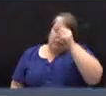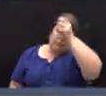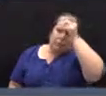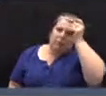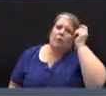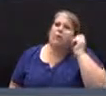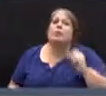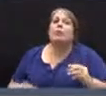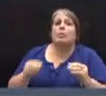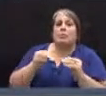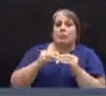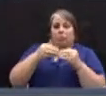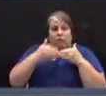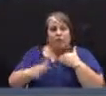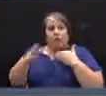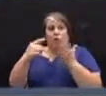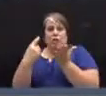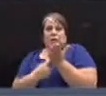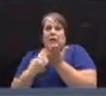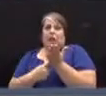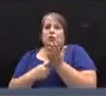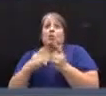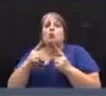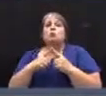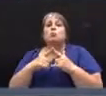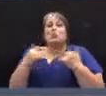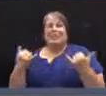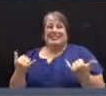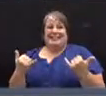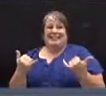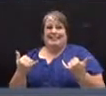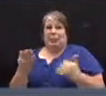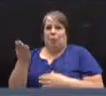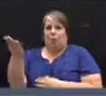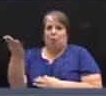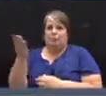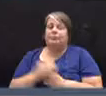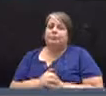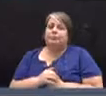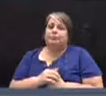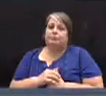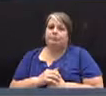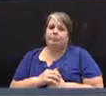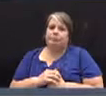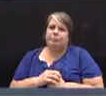Further discussion with regard to the pending motion. Yes, sir.